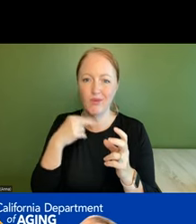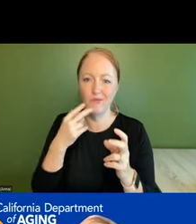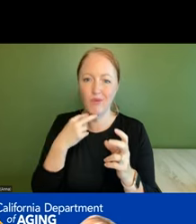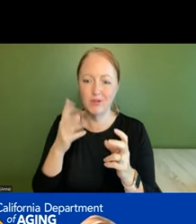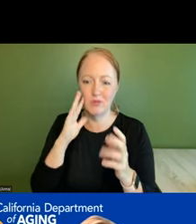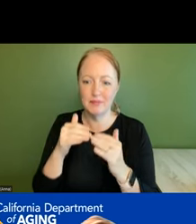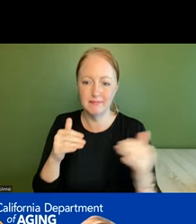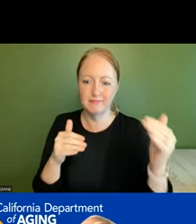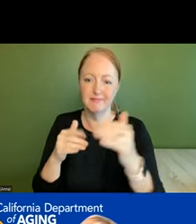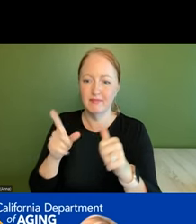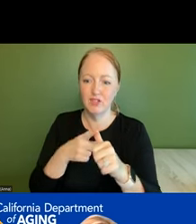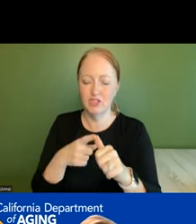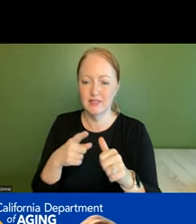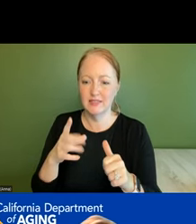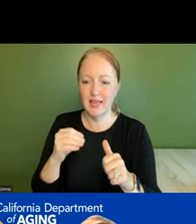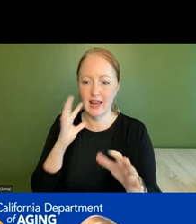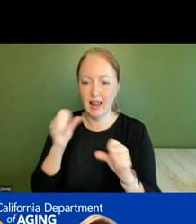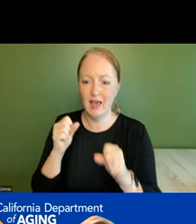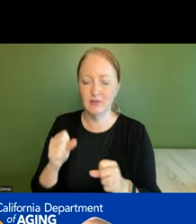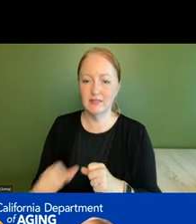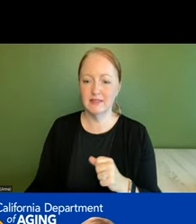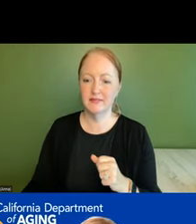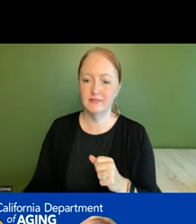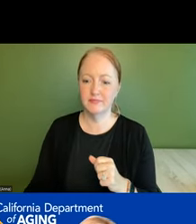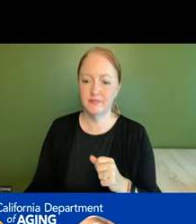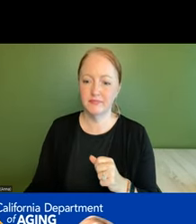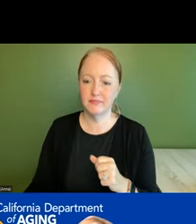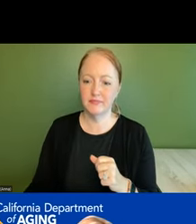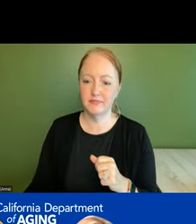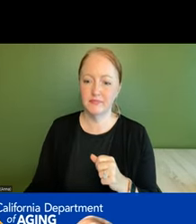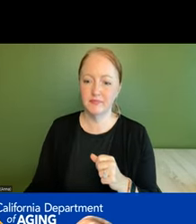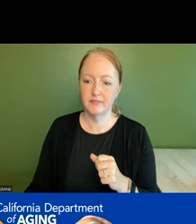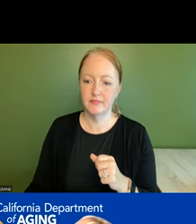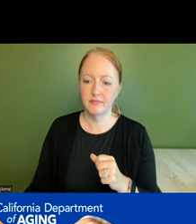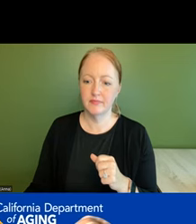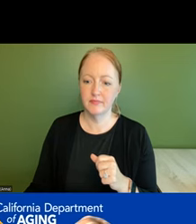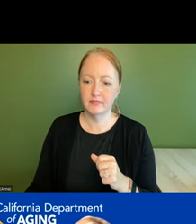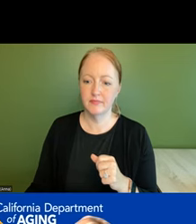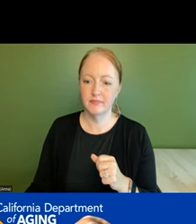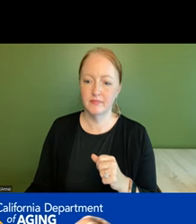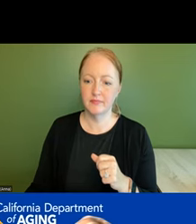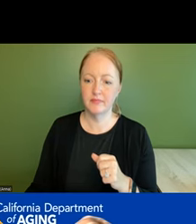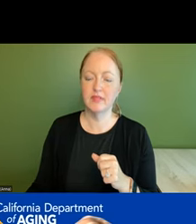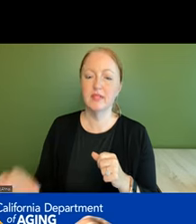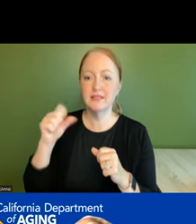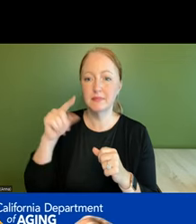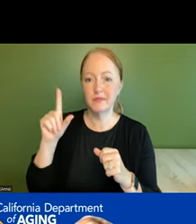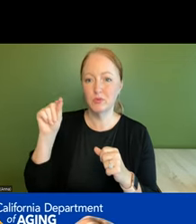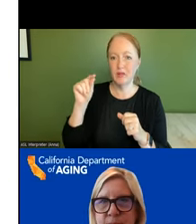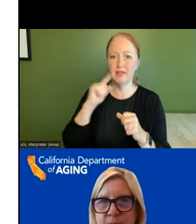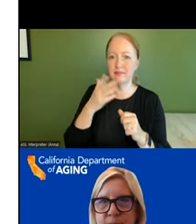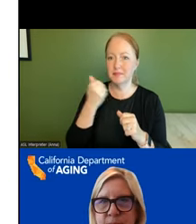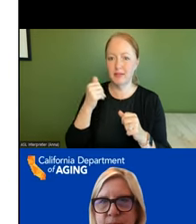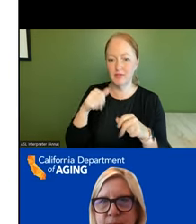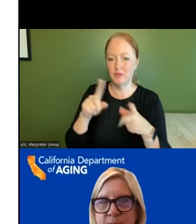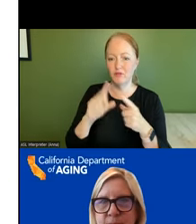speak first and louder so the september 20 is a real crucial opportunity for all of us and i must say you'll know my